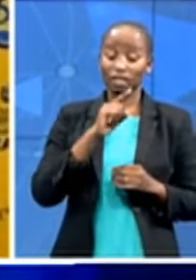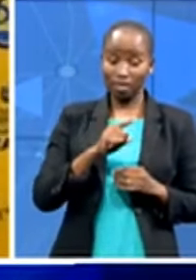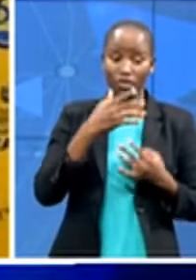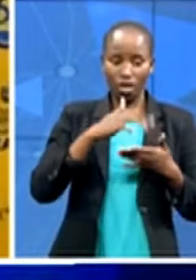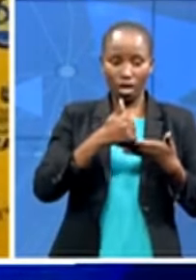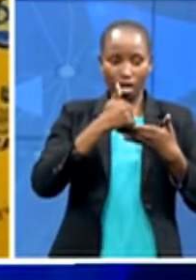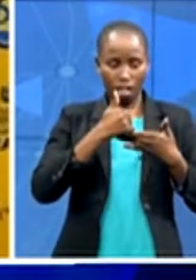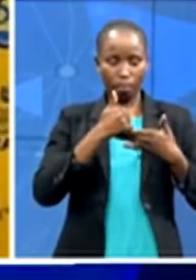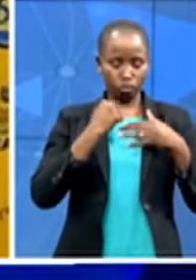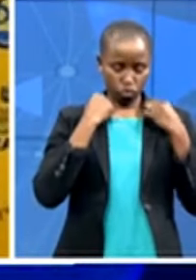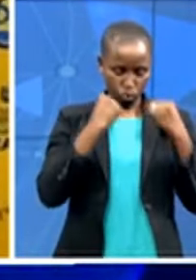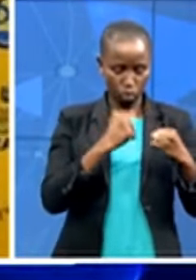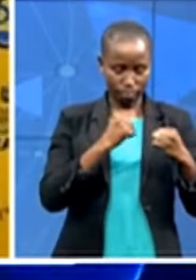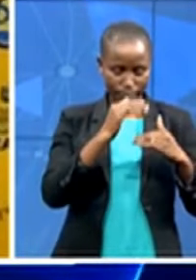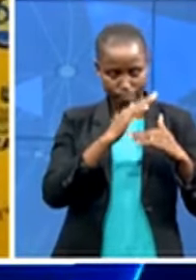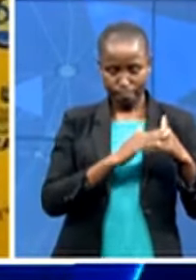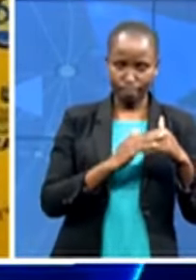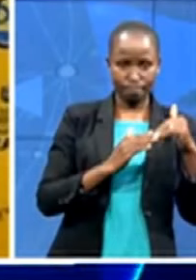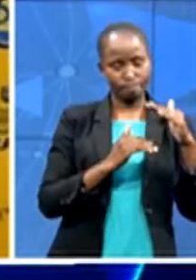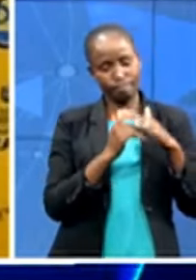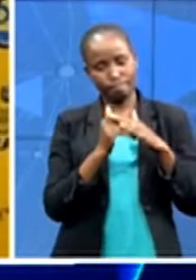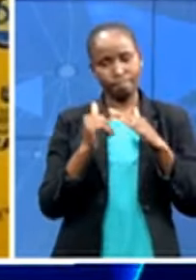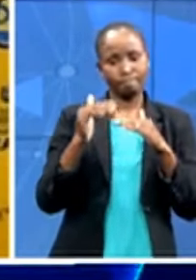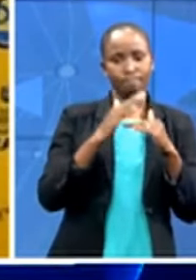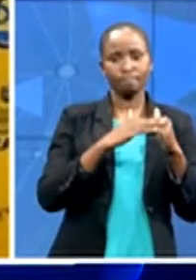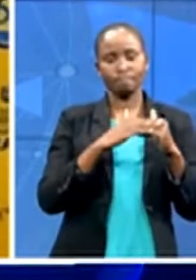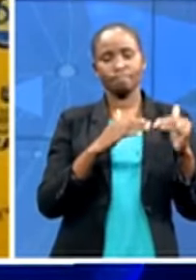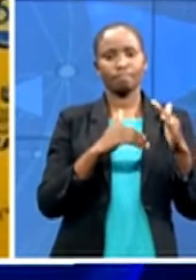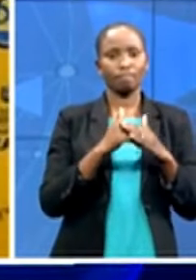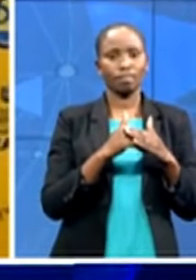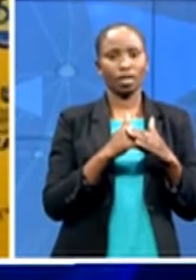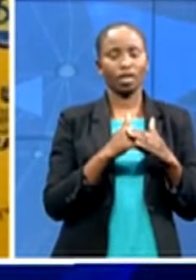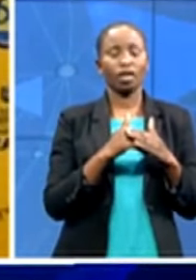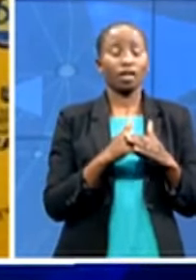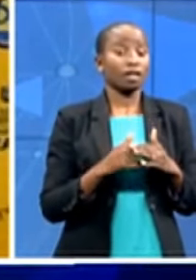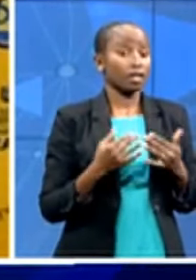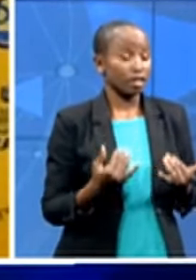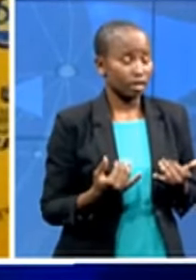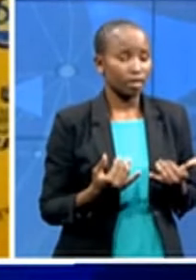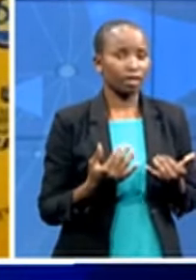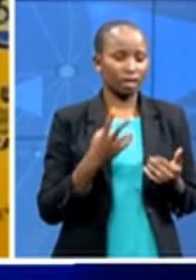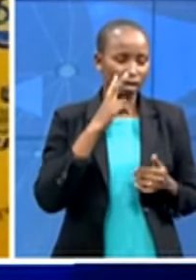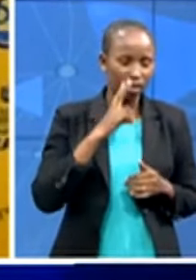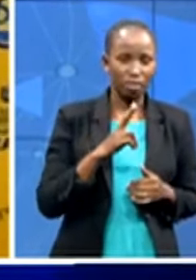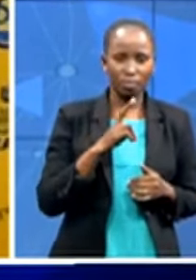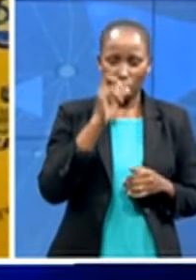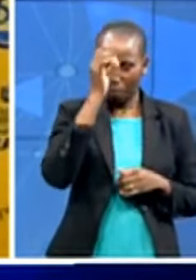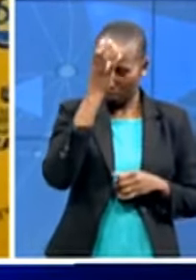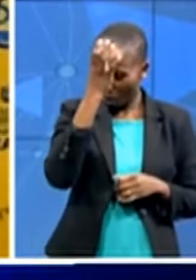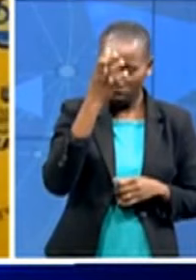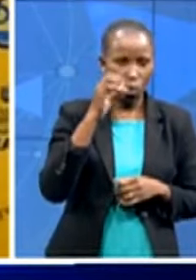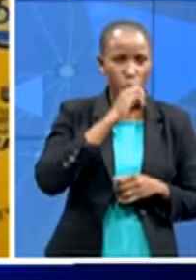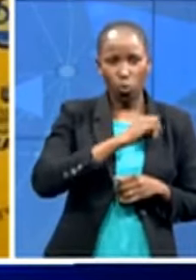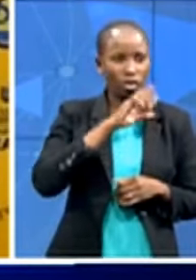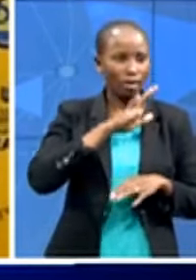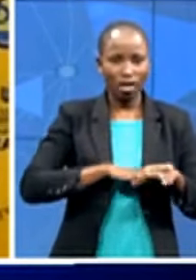virus which there are no textbooks reference on on them there's no professor that you call at the time but they have to lead through